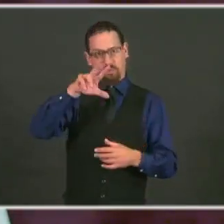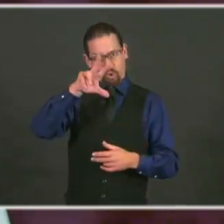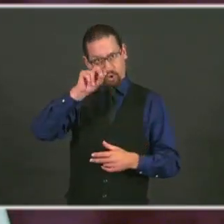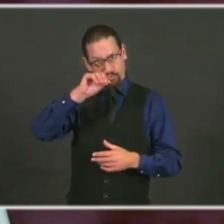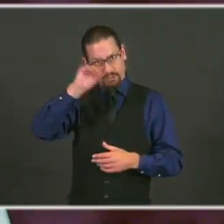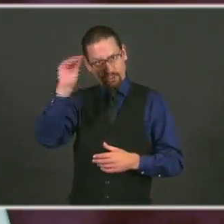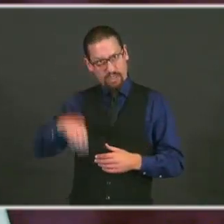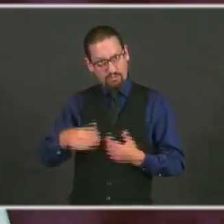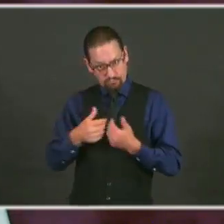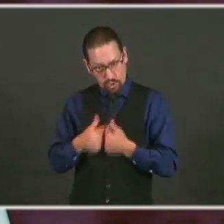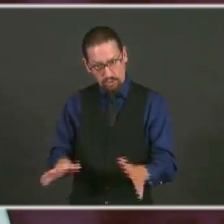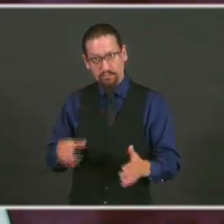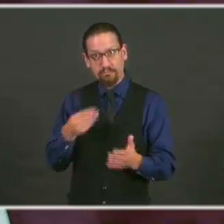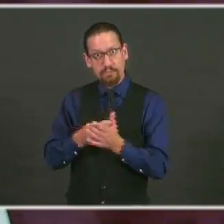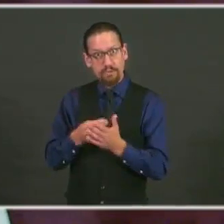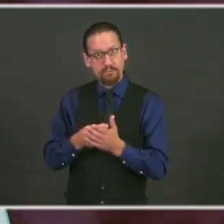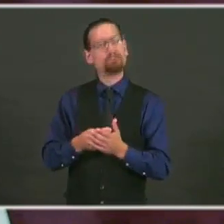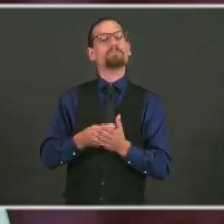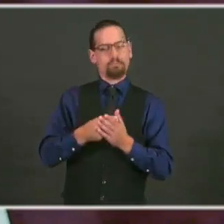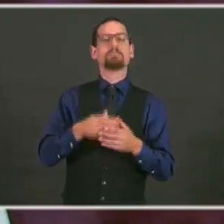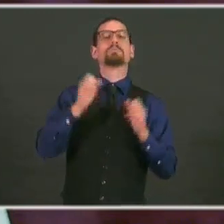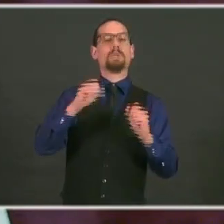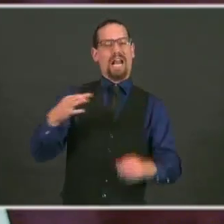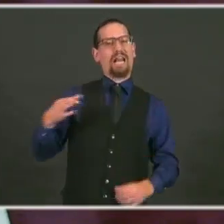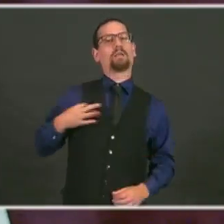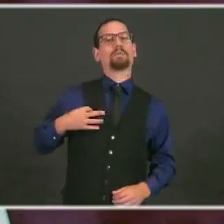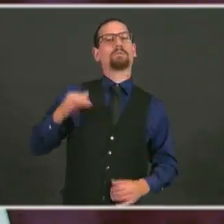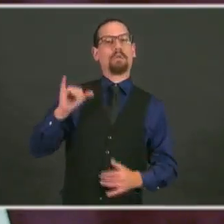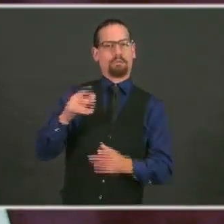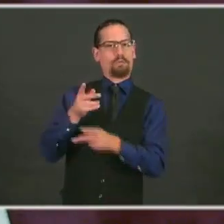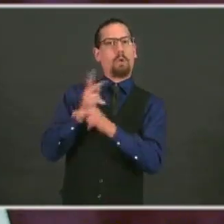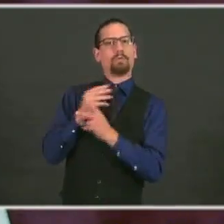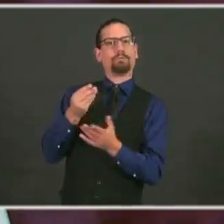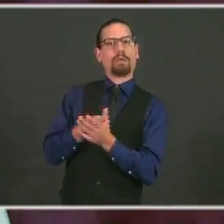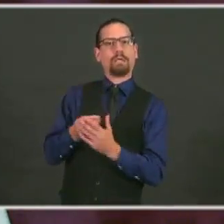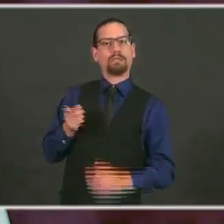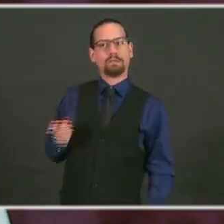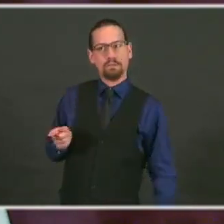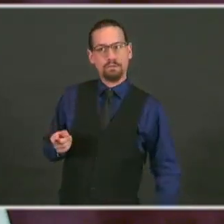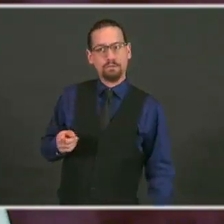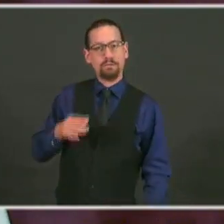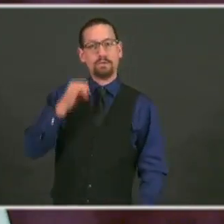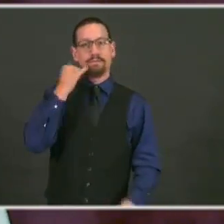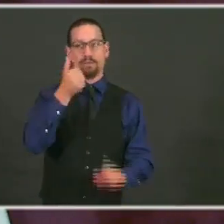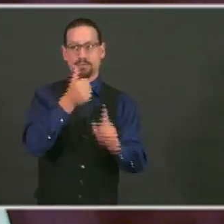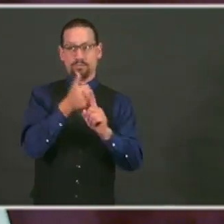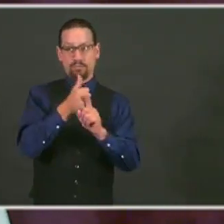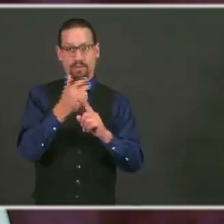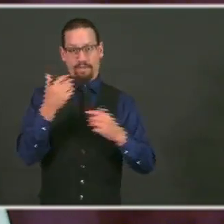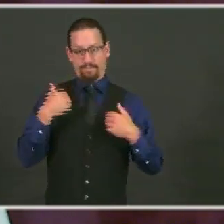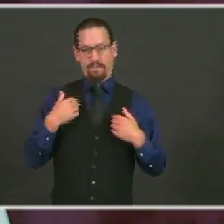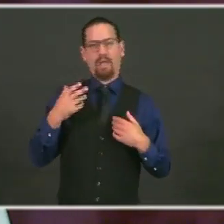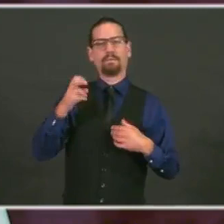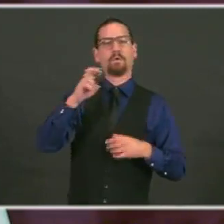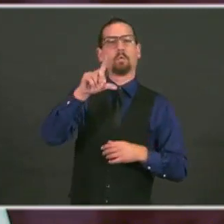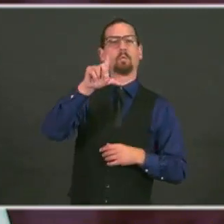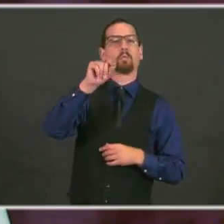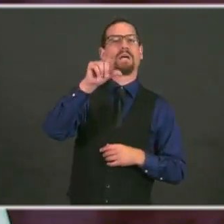Previously, the cap was 20 employees. It is our hope that with these changes,